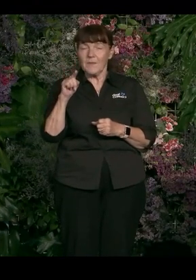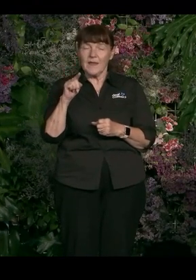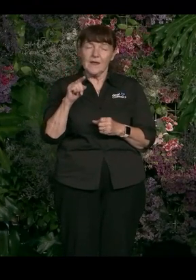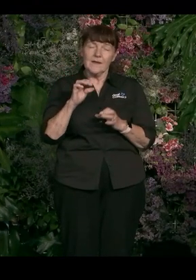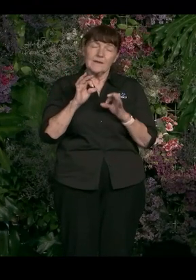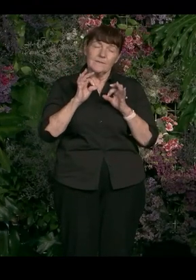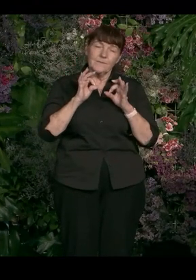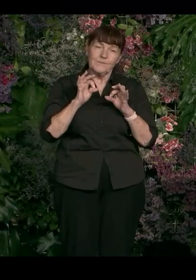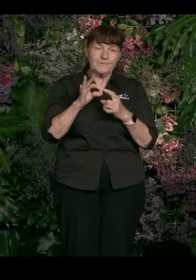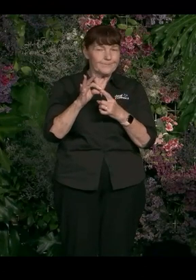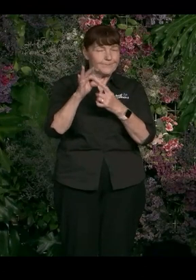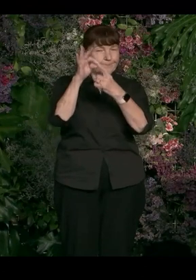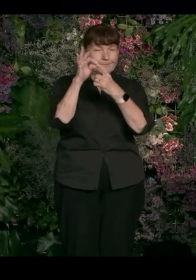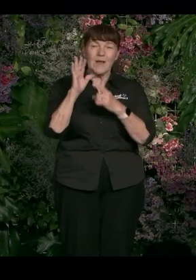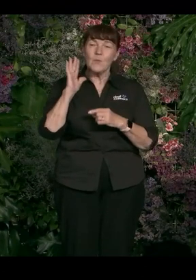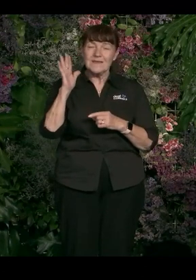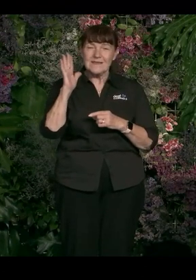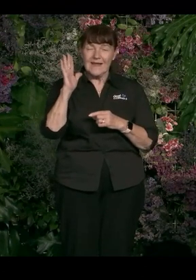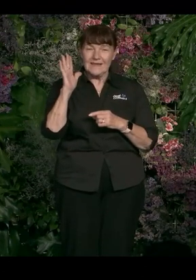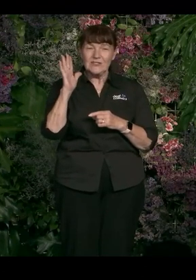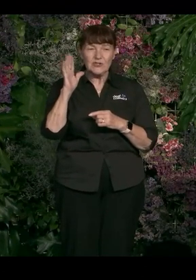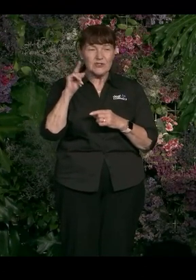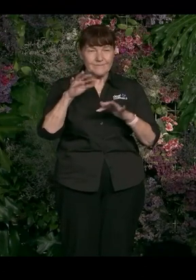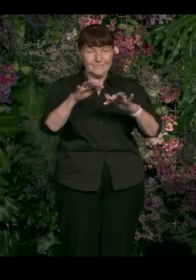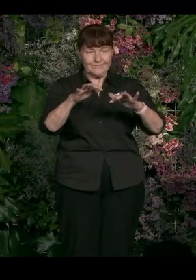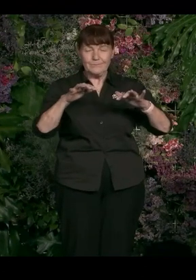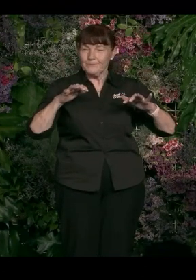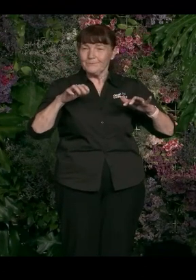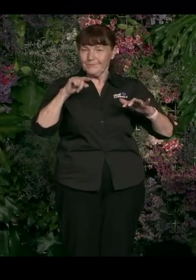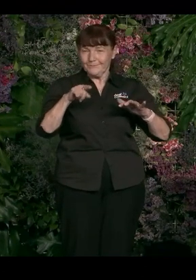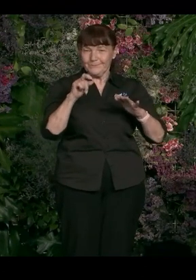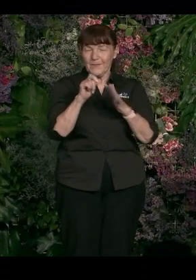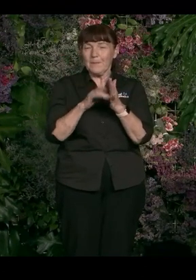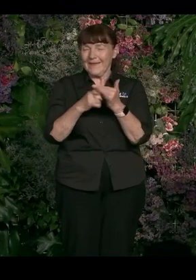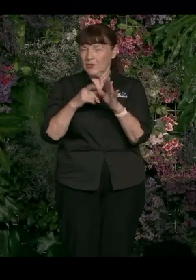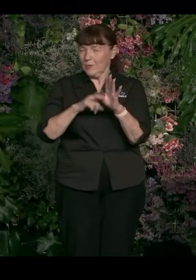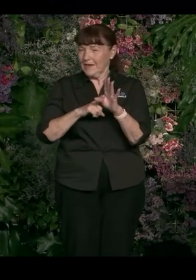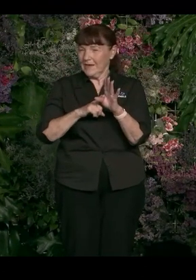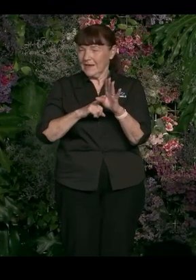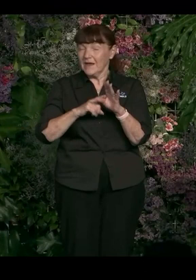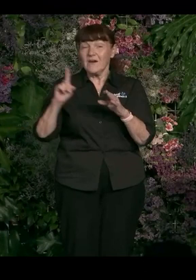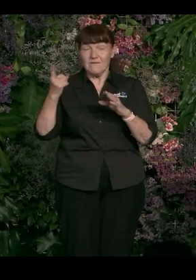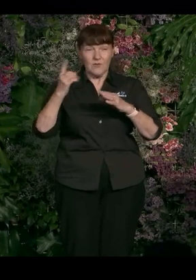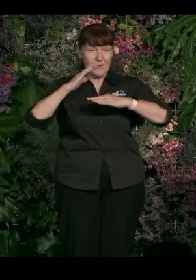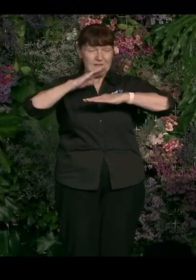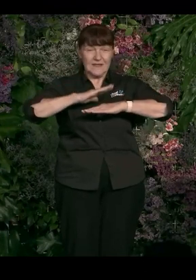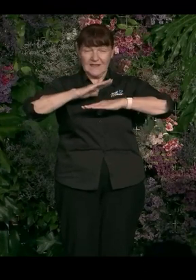special presentation on the main plenary. Our First Nations